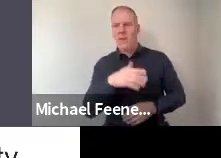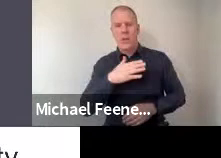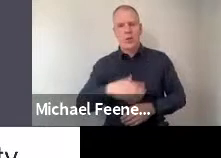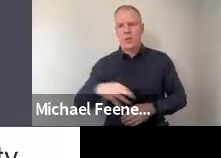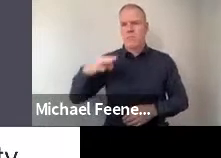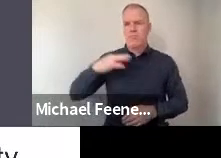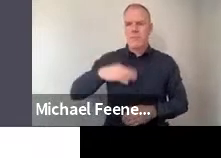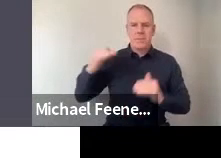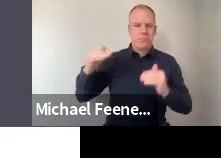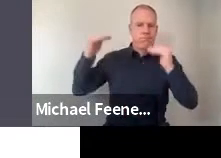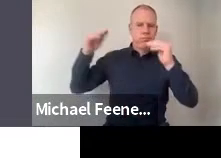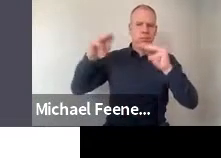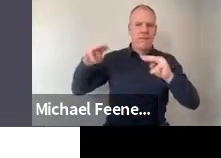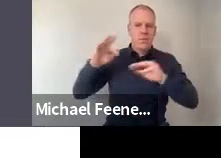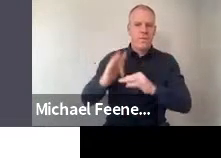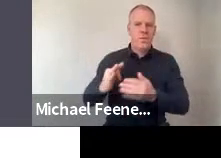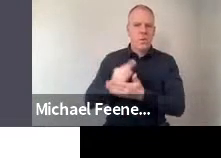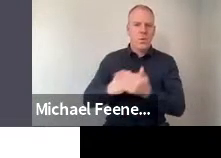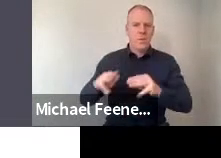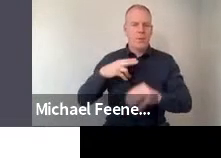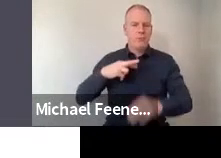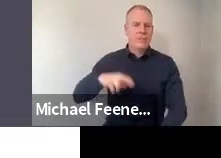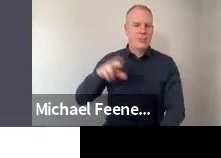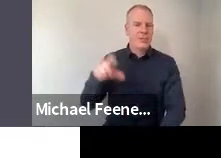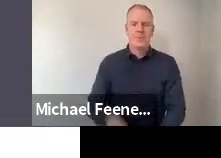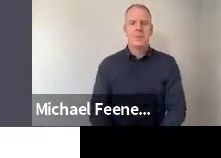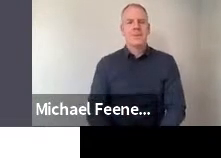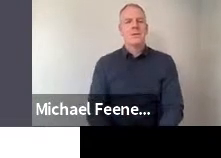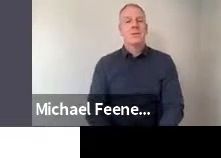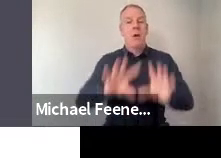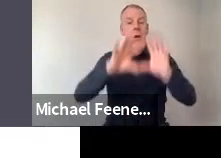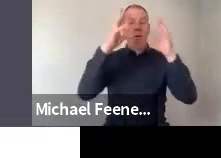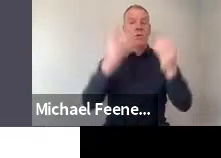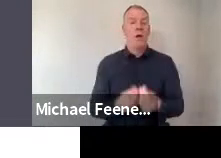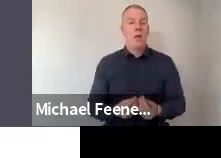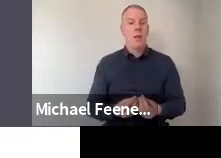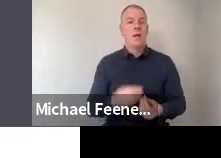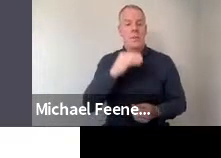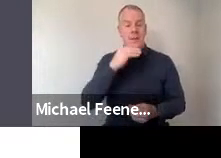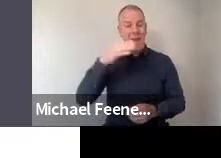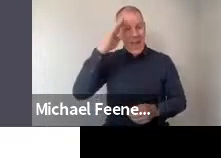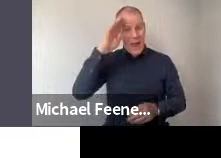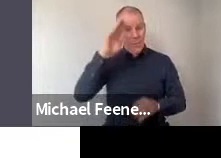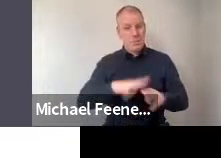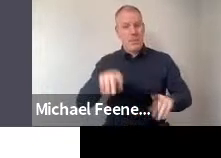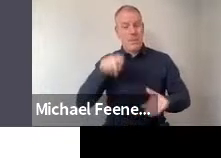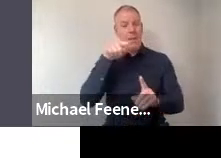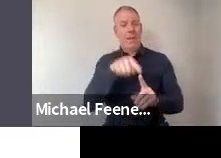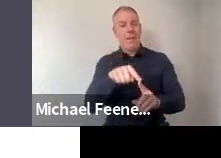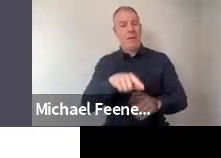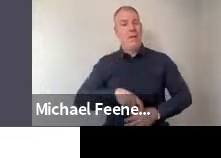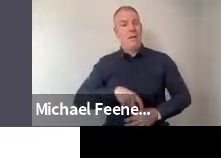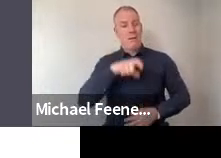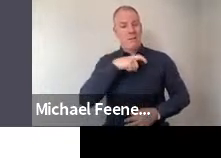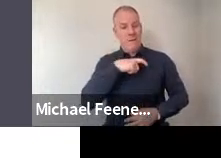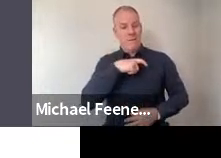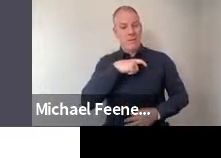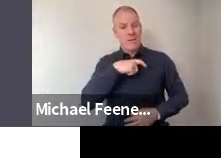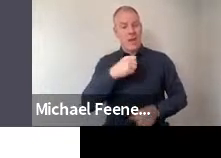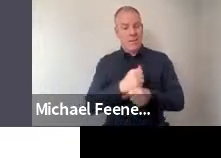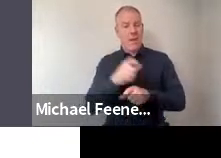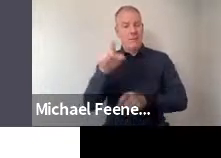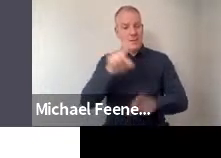privileged few. So the overall picture here is that the Irish public were confident about sciences,